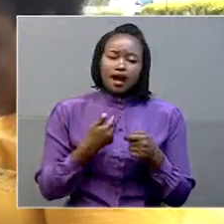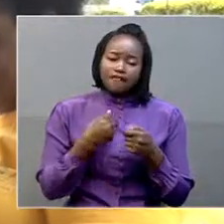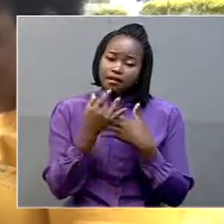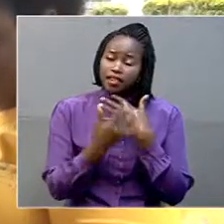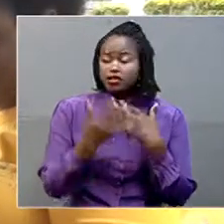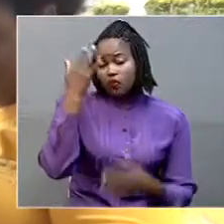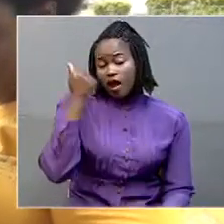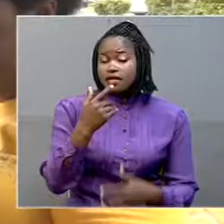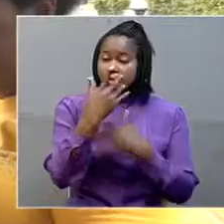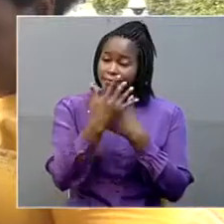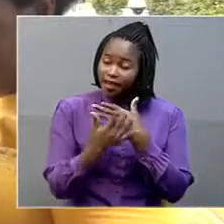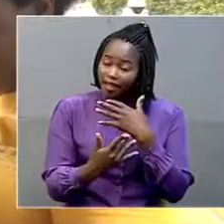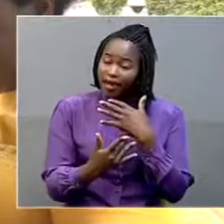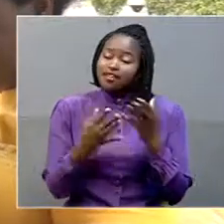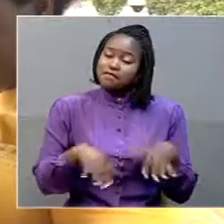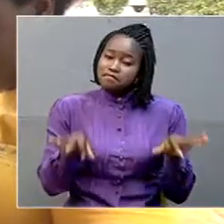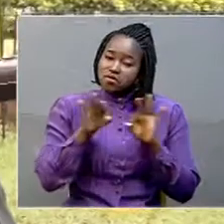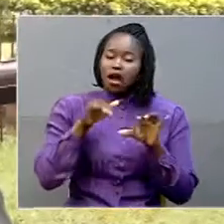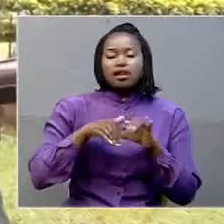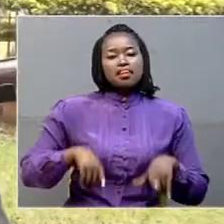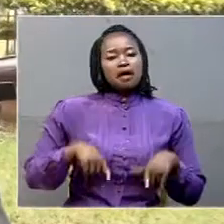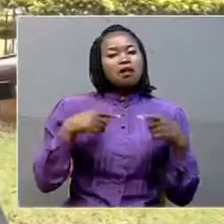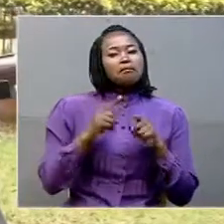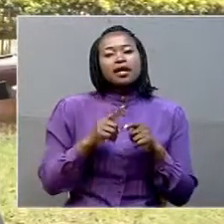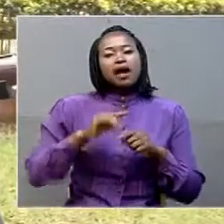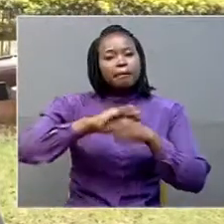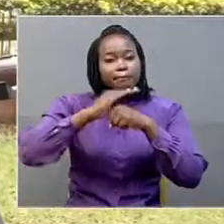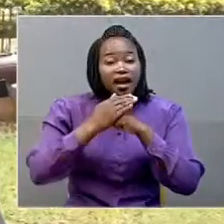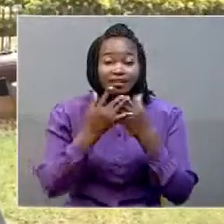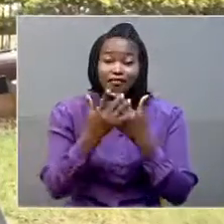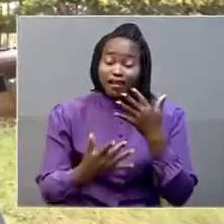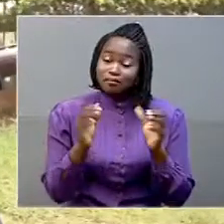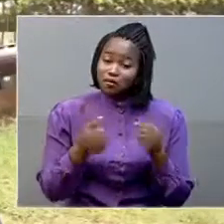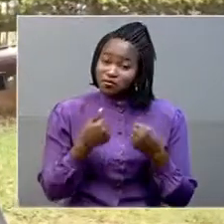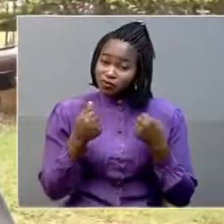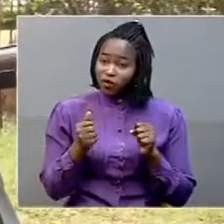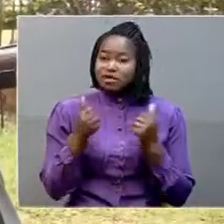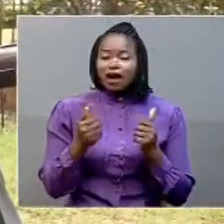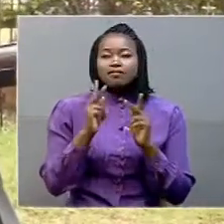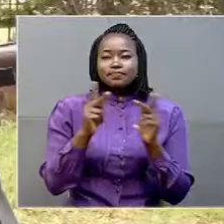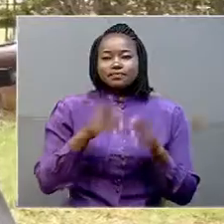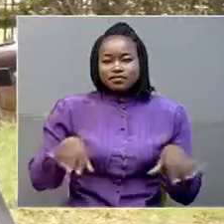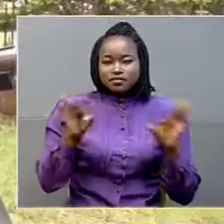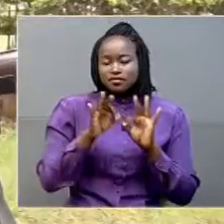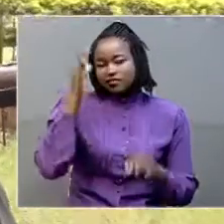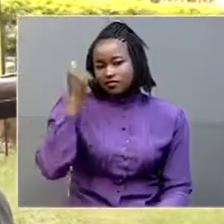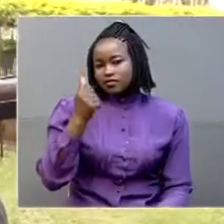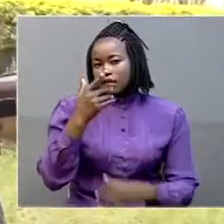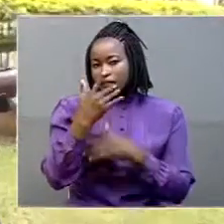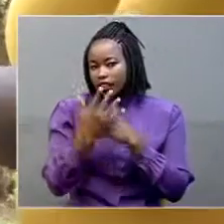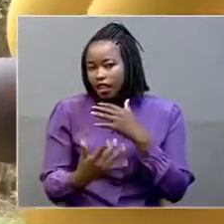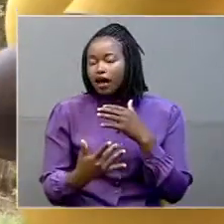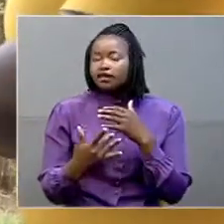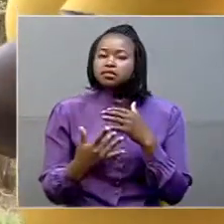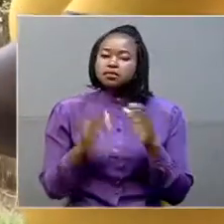components in life that cannot be manufactured. Blood drive, I think, to us is quite important because blood is one of those components in